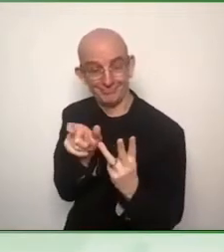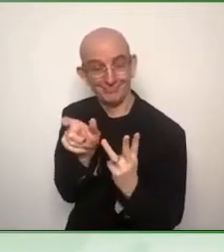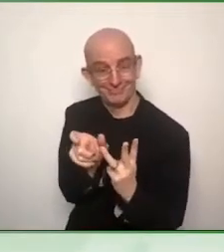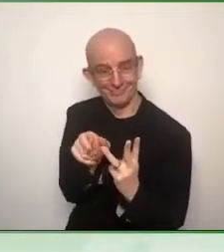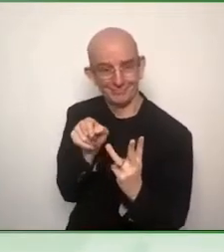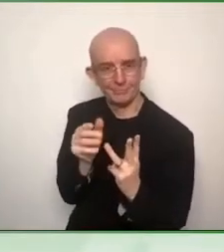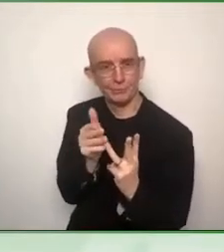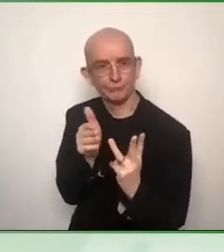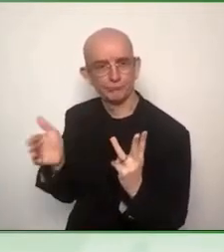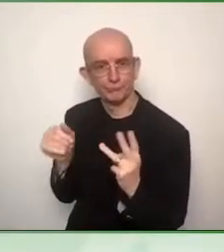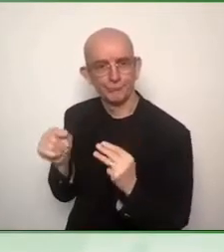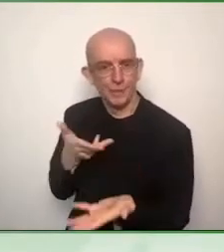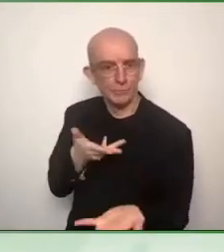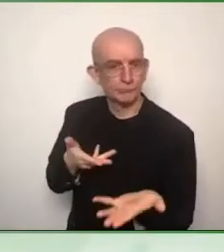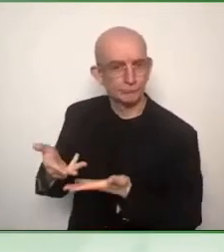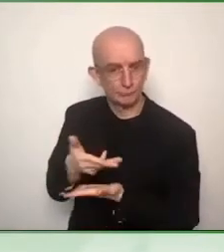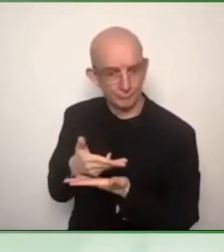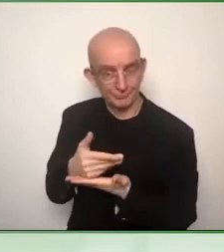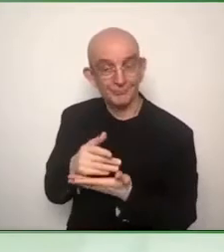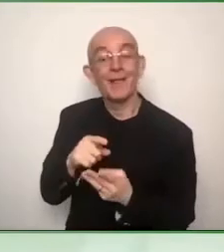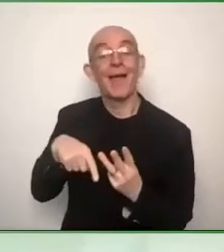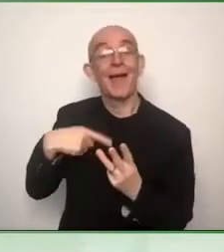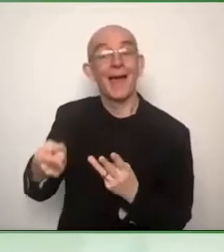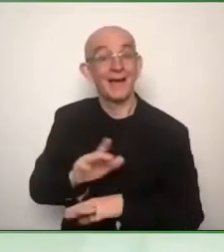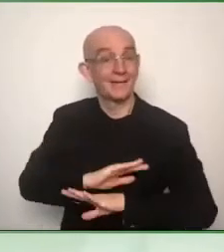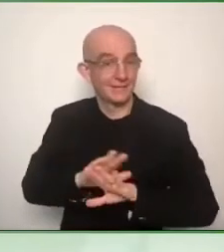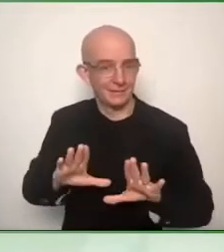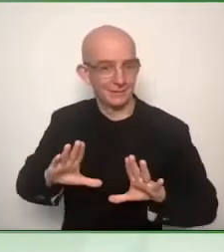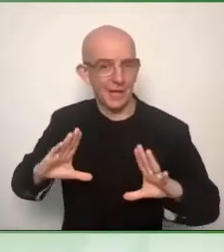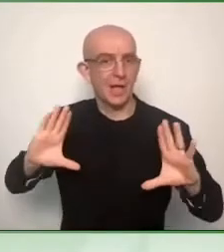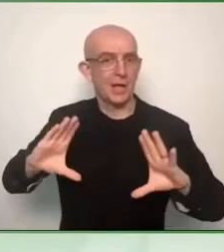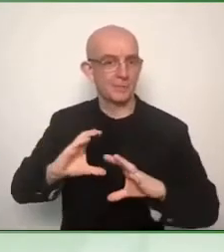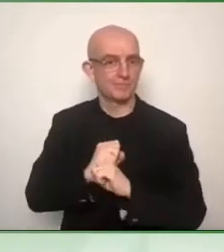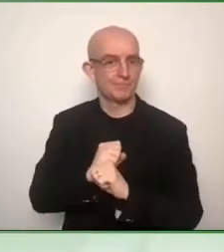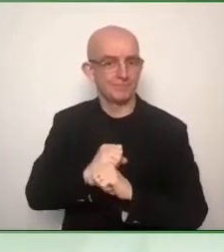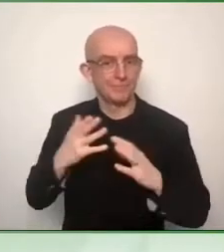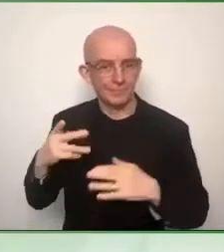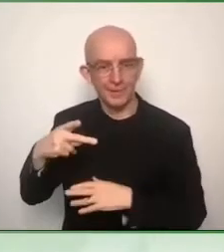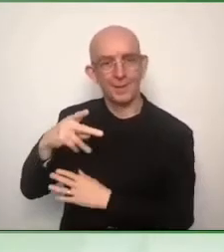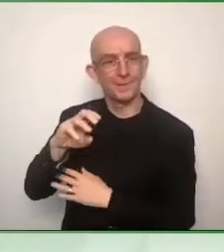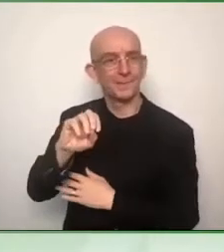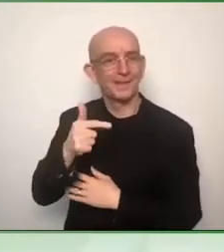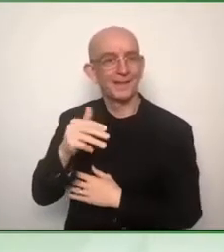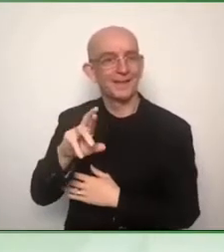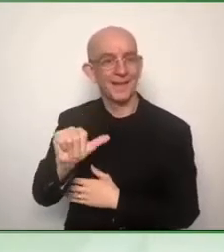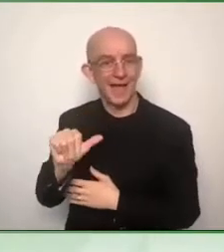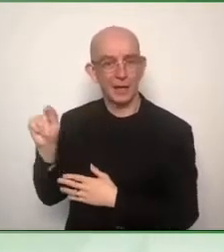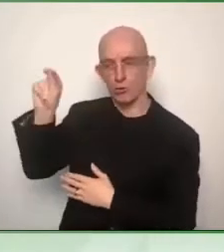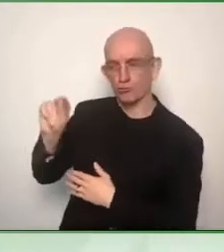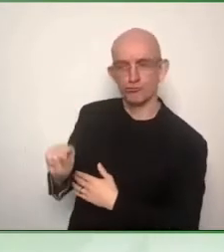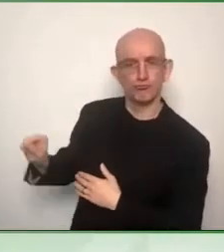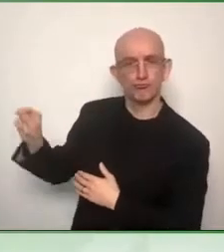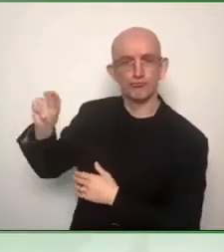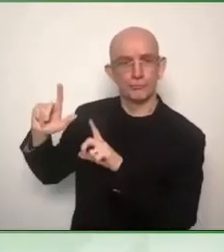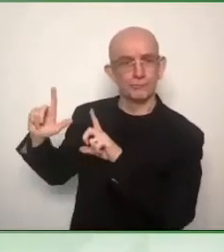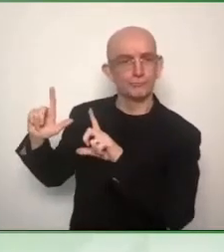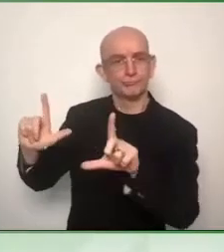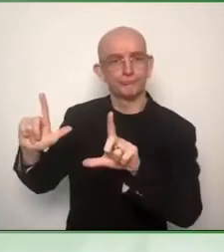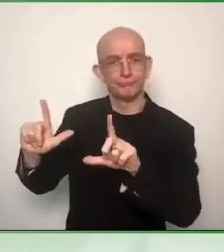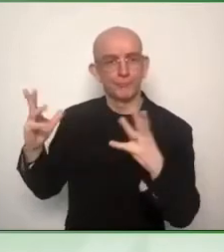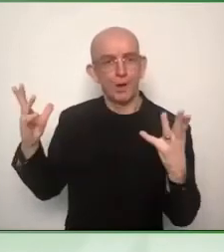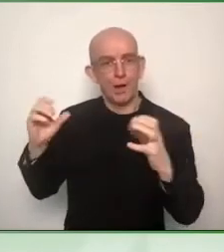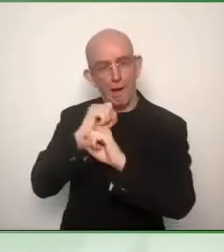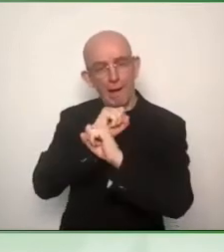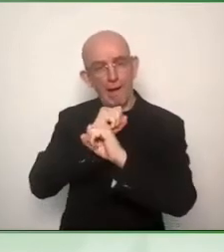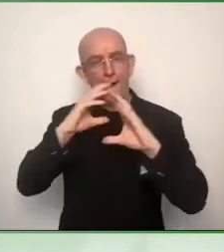and summarize everything in pictures. So let's start this Immaculata. Could you start us with